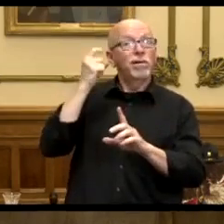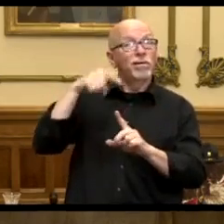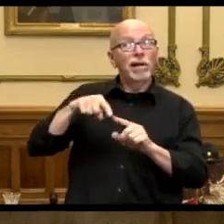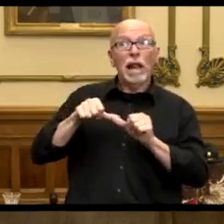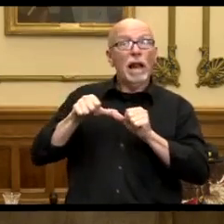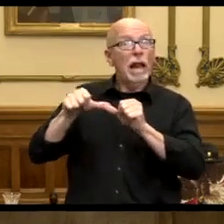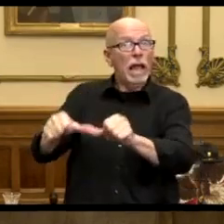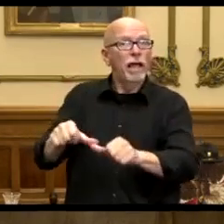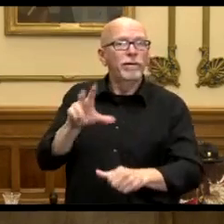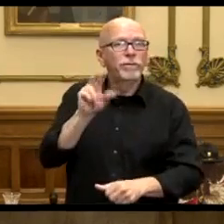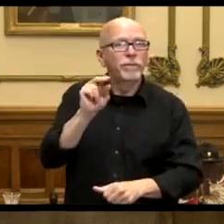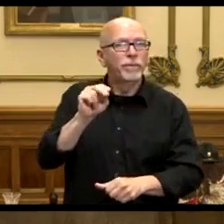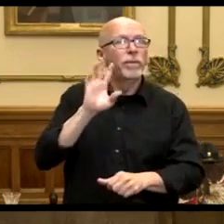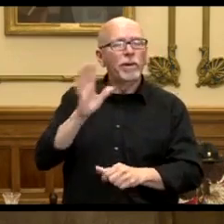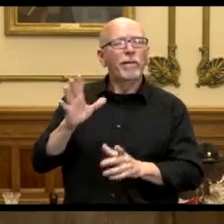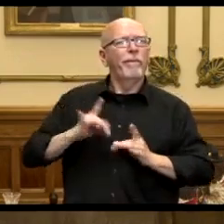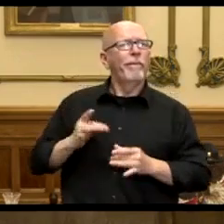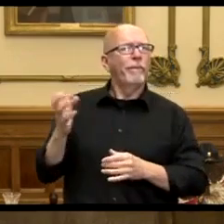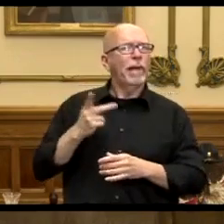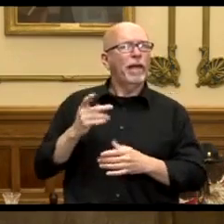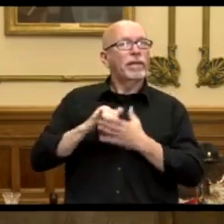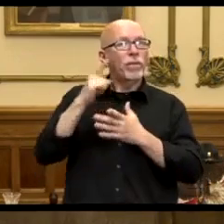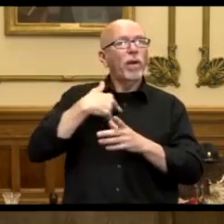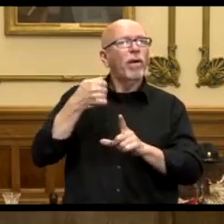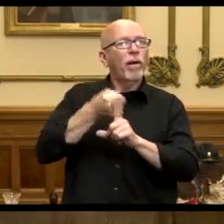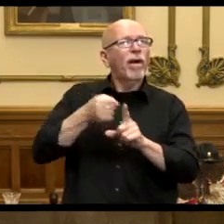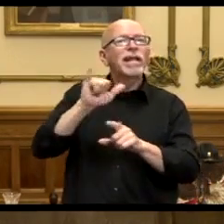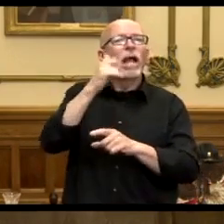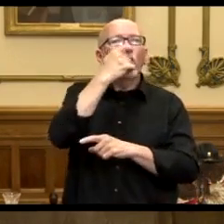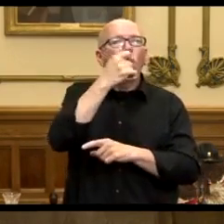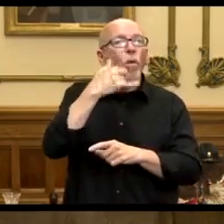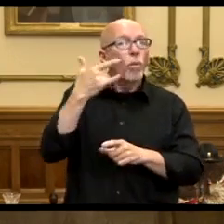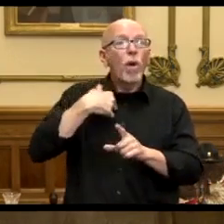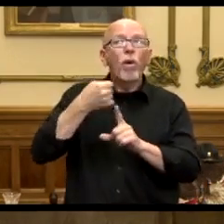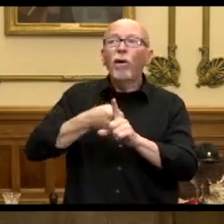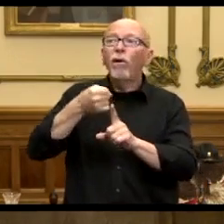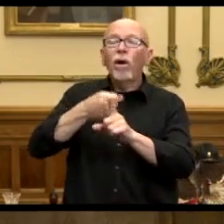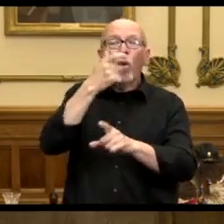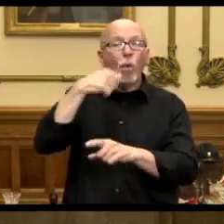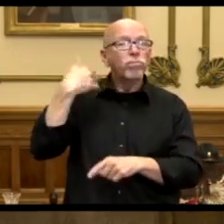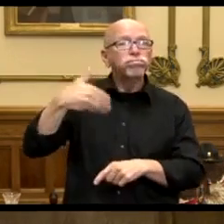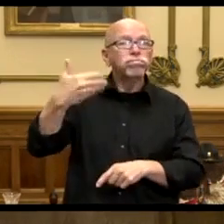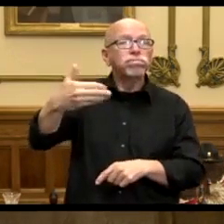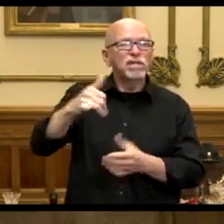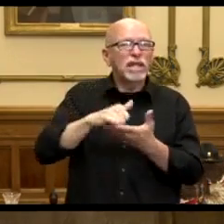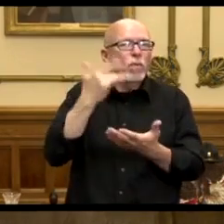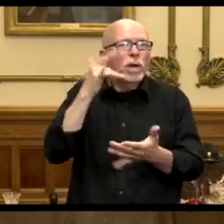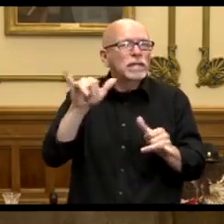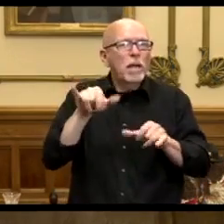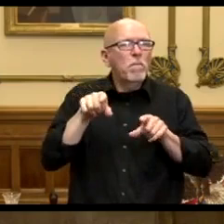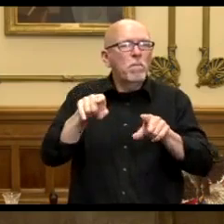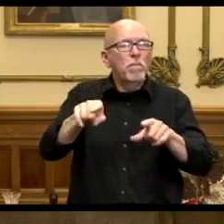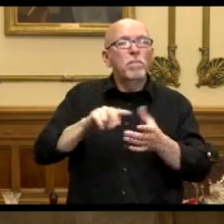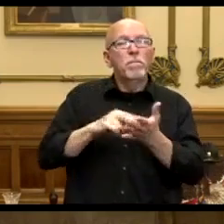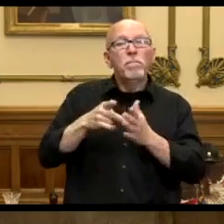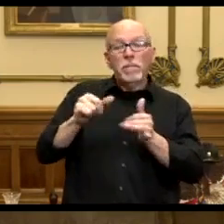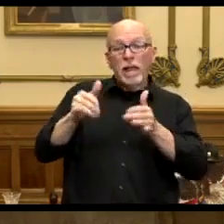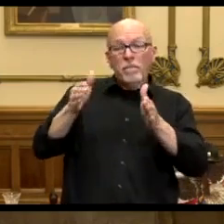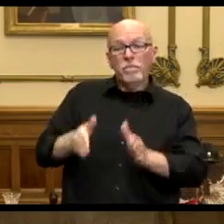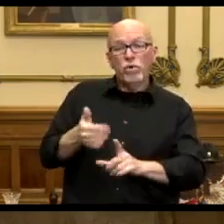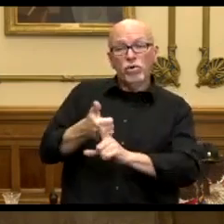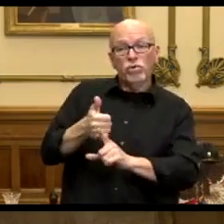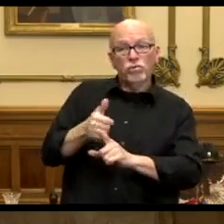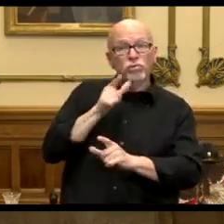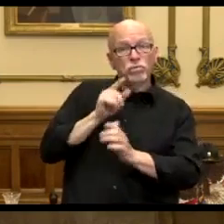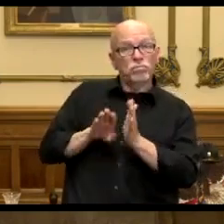doesn't stay around. And that's why we keep getting the common cold over and over again. And that's what these recent studies have indicated is that even individuals that